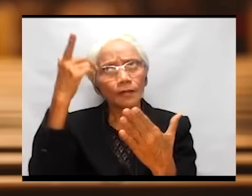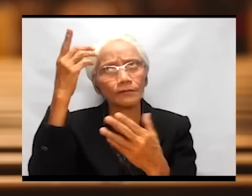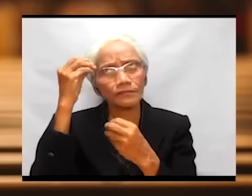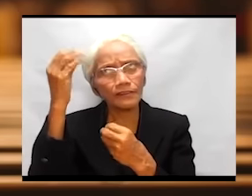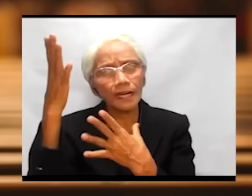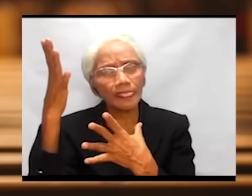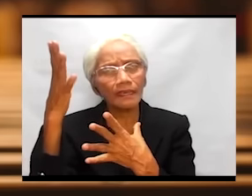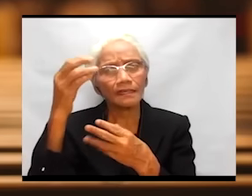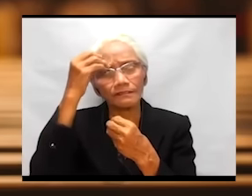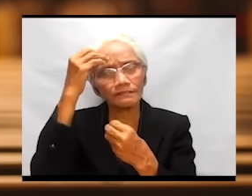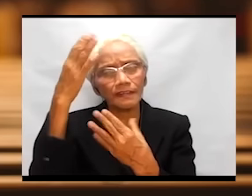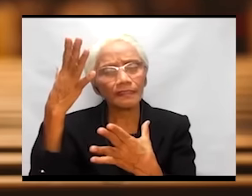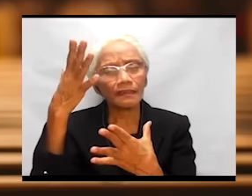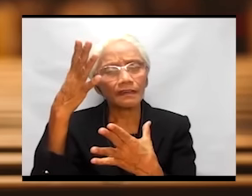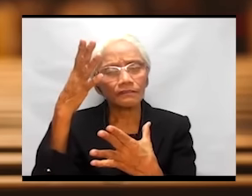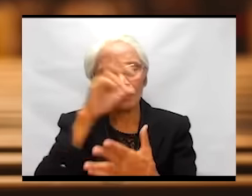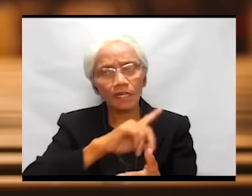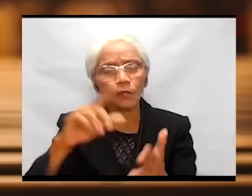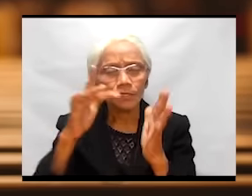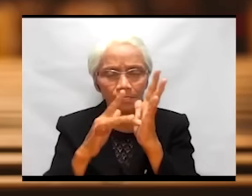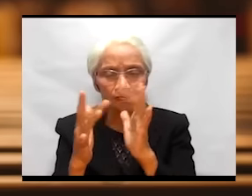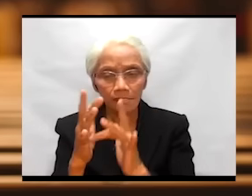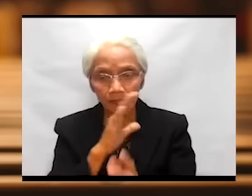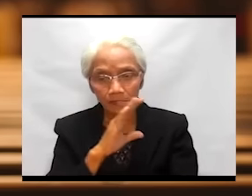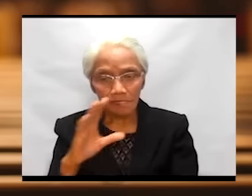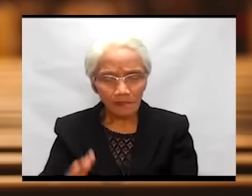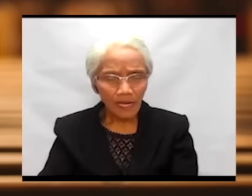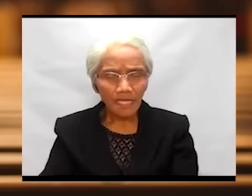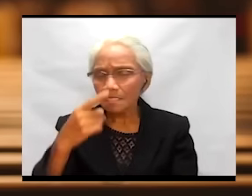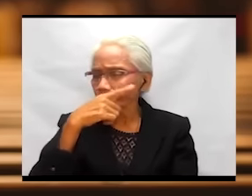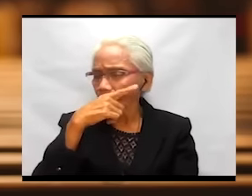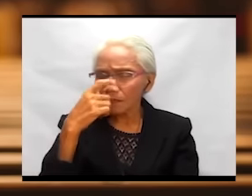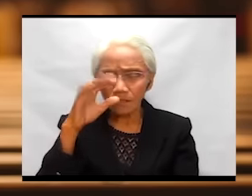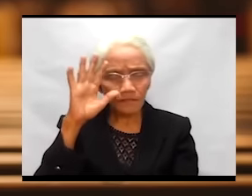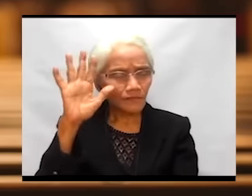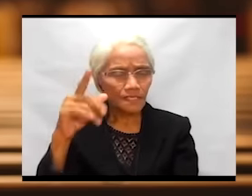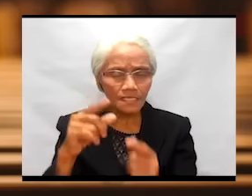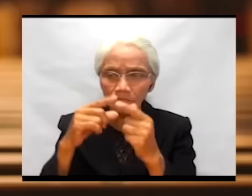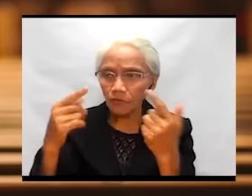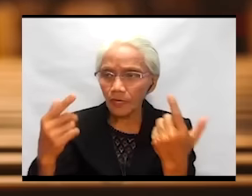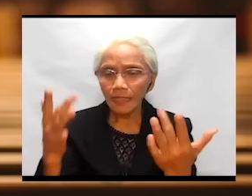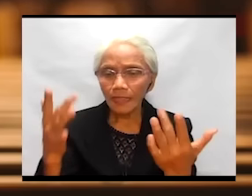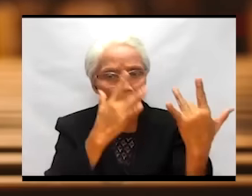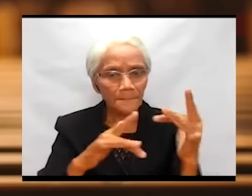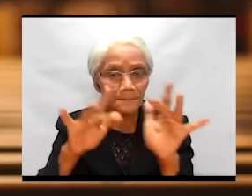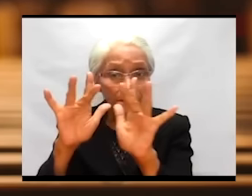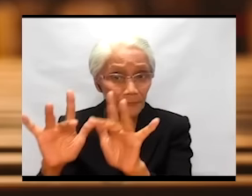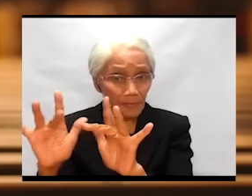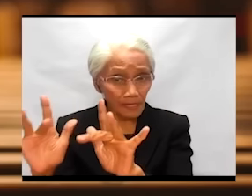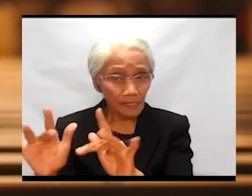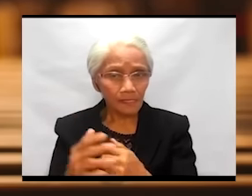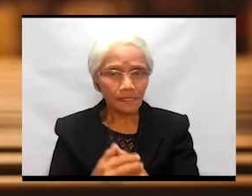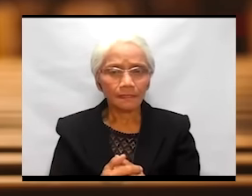our Father, the Father of our Lord Jesus Christ. because of His great mercy,